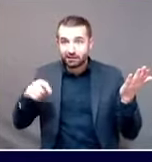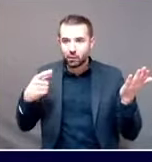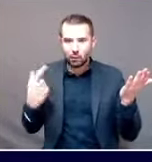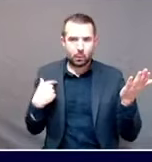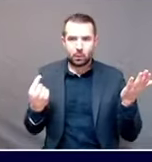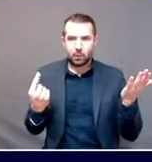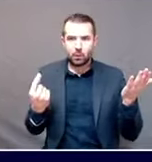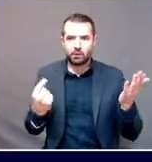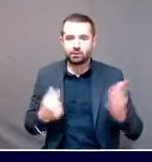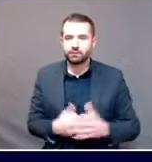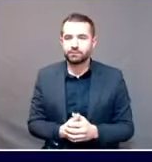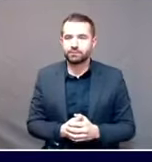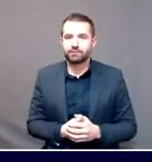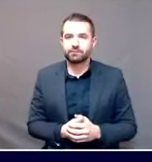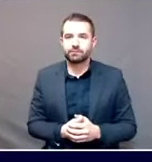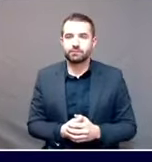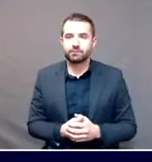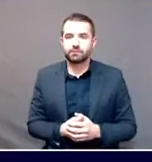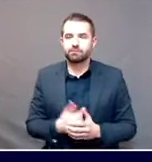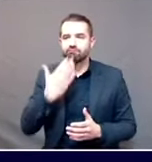to Caitlin Andrews at the BDN.